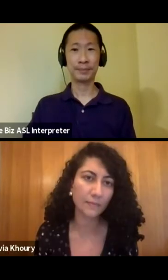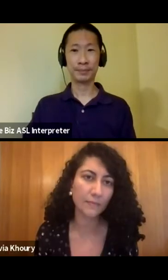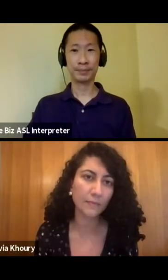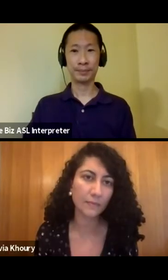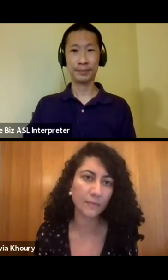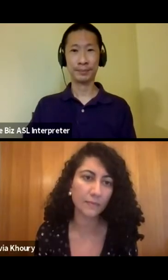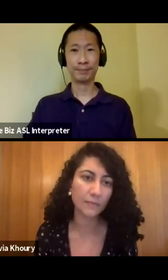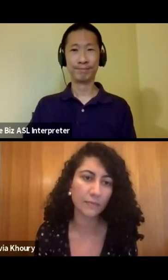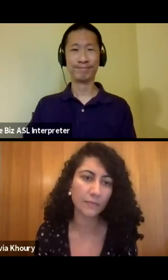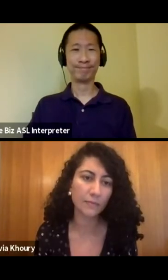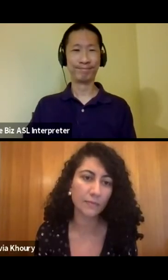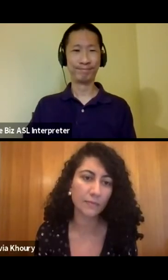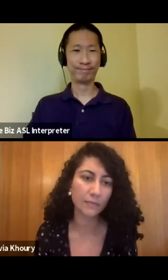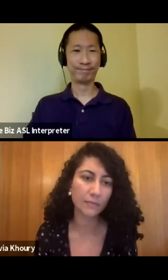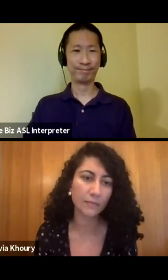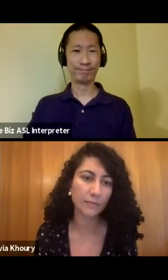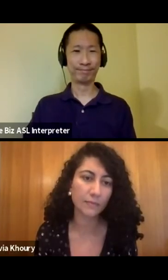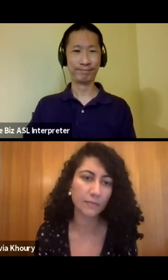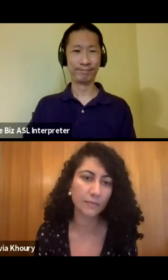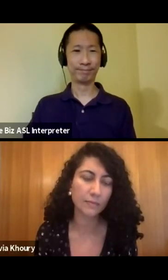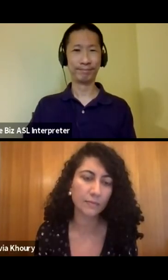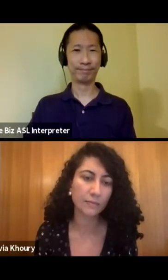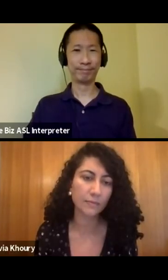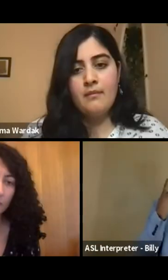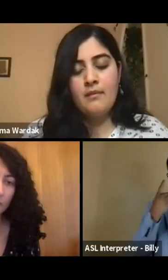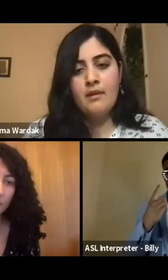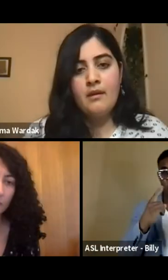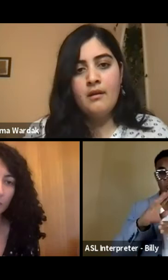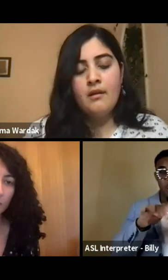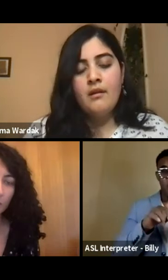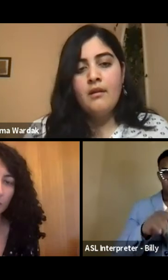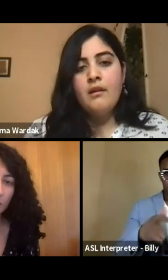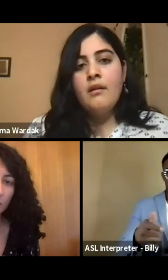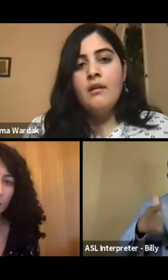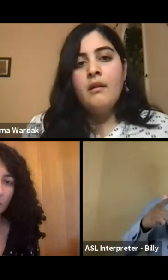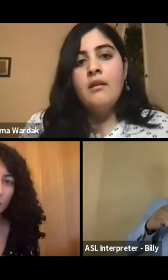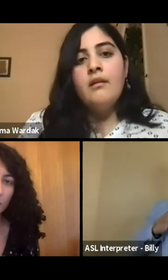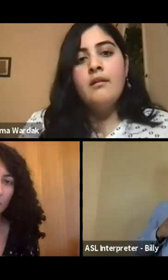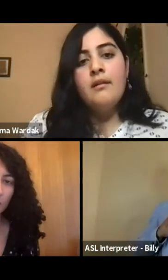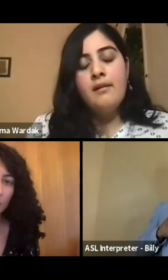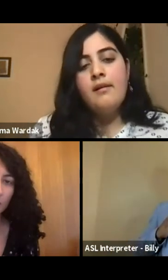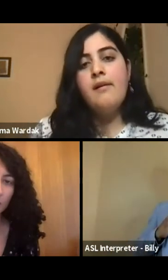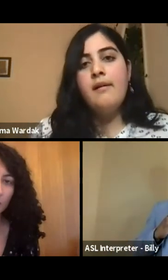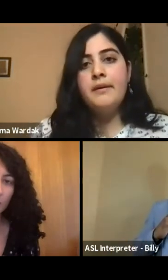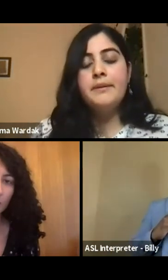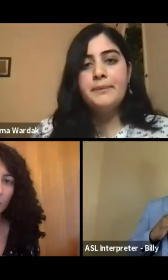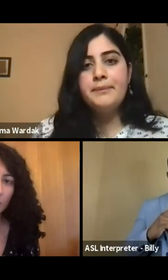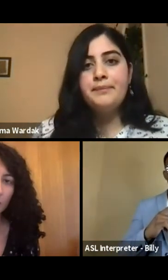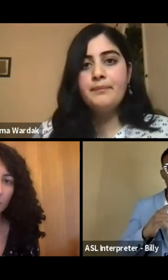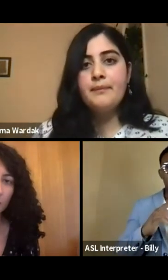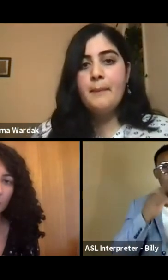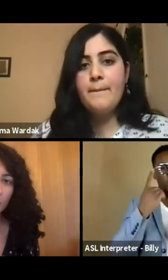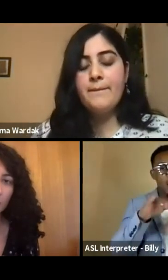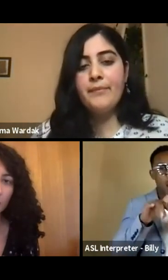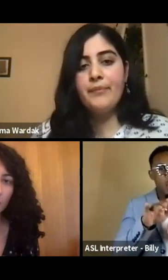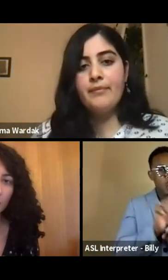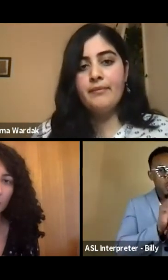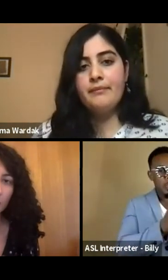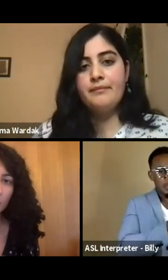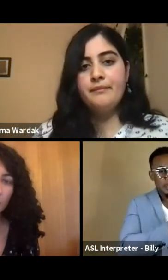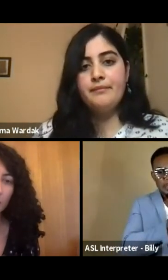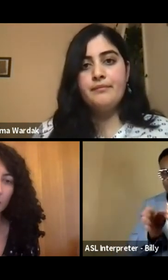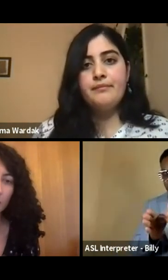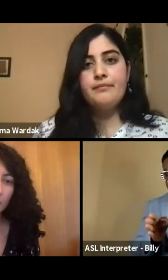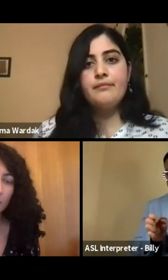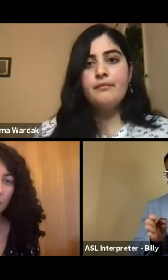you know, given current events in Afghanistan, I'm wondering how your work has shifted, uh, who might, are you, you talked a little